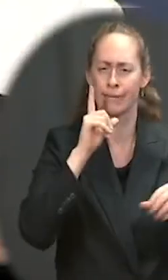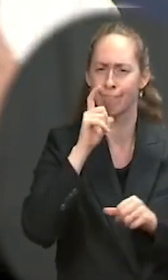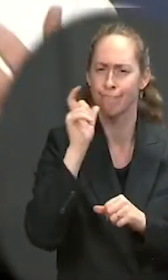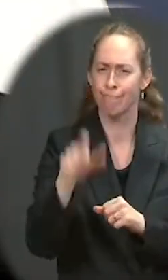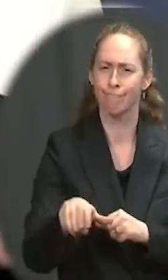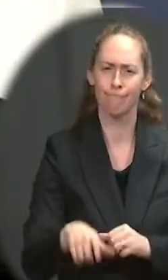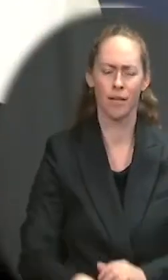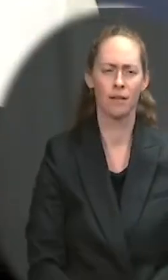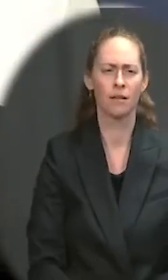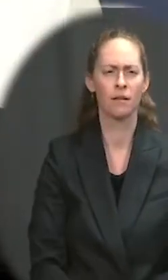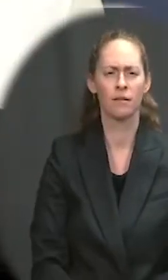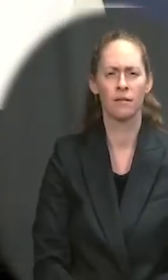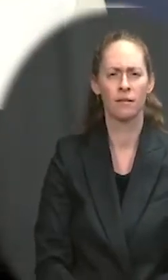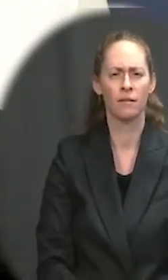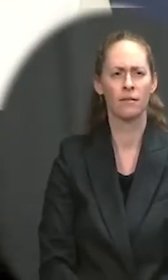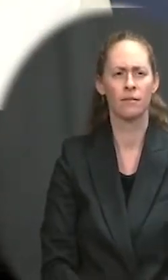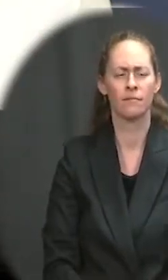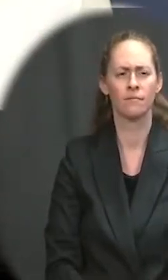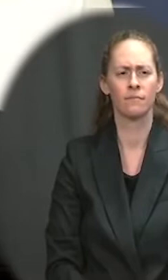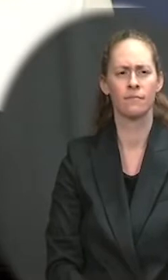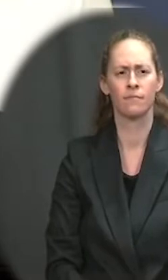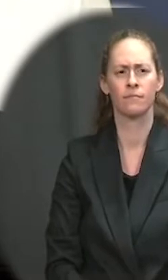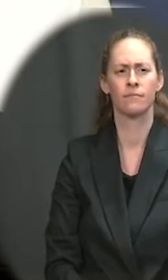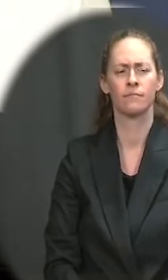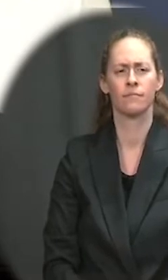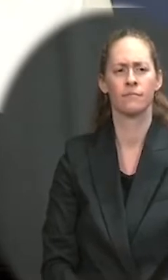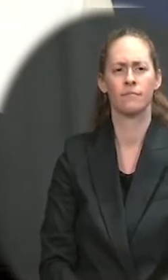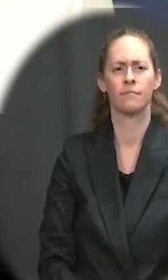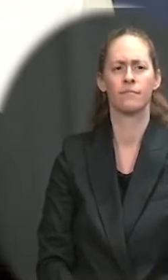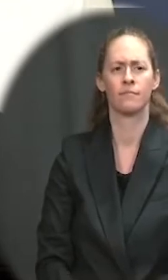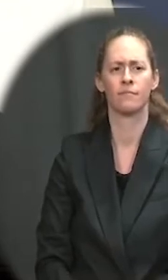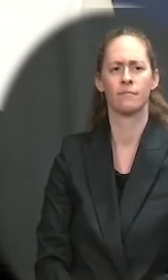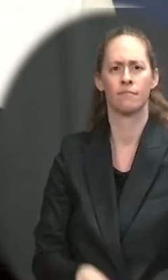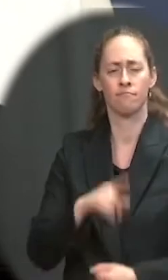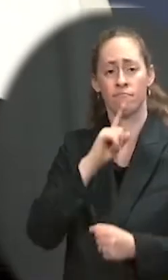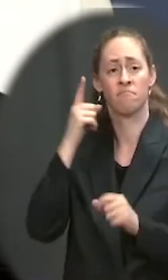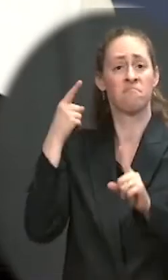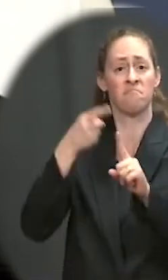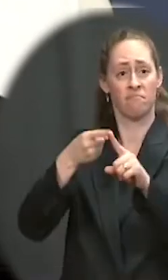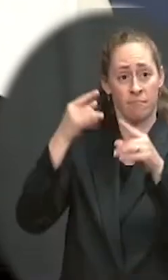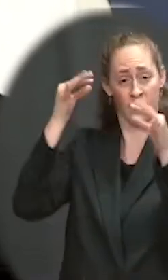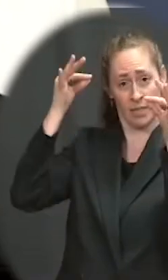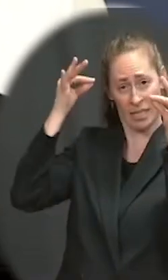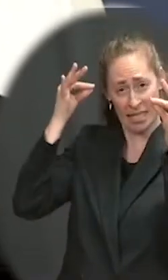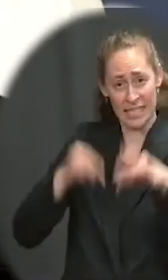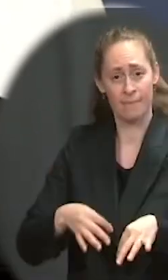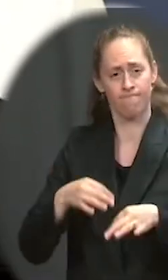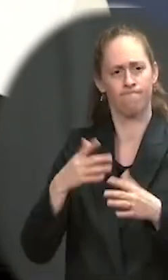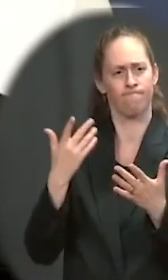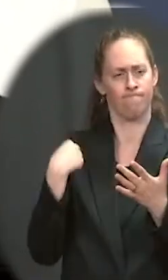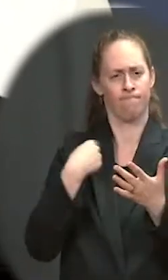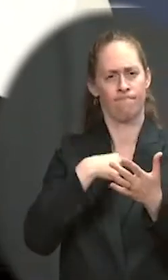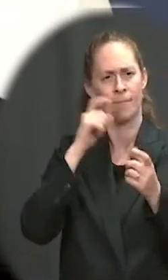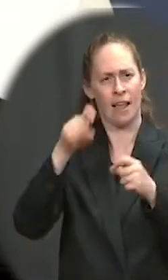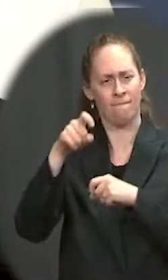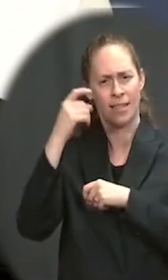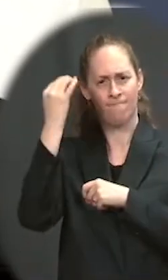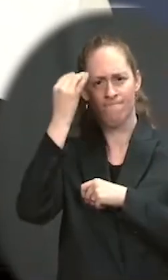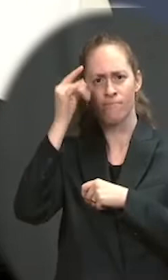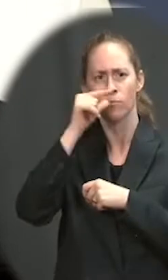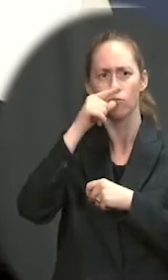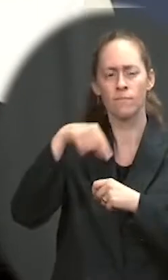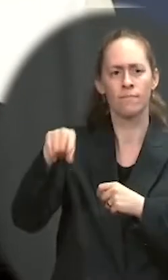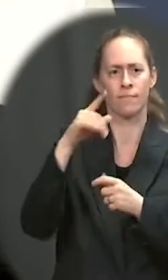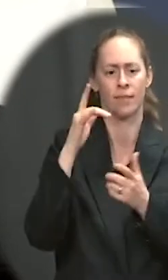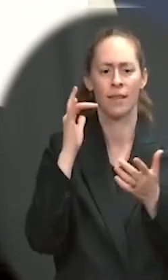as these decisions are weighed, we take intellectual property incredibly seriously. And we also, though, are in the midst of